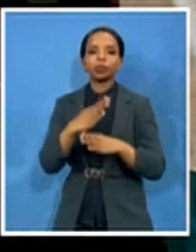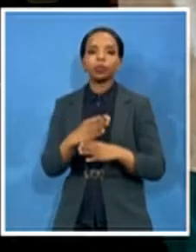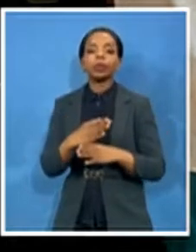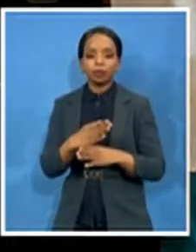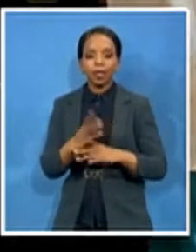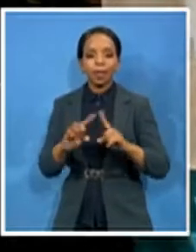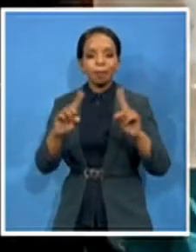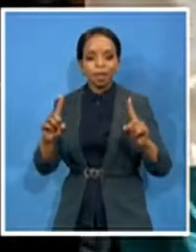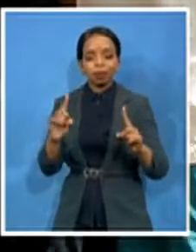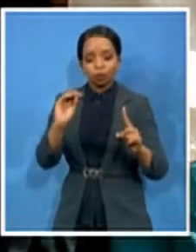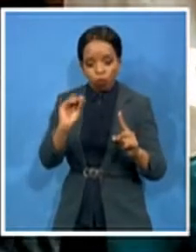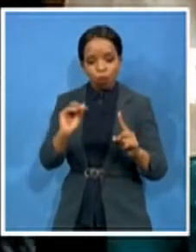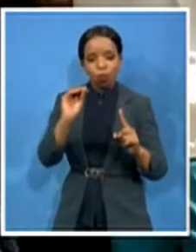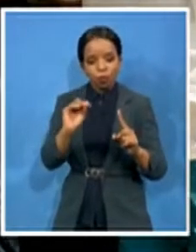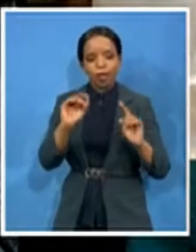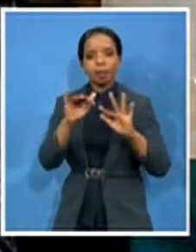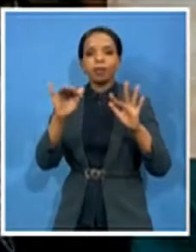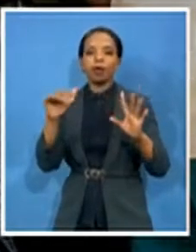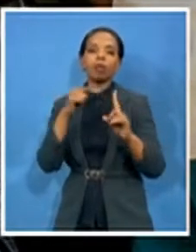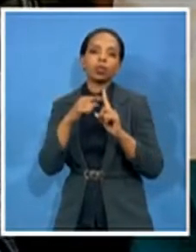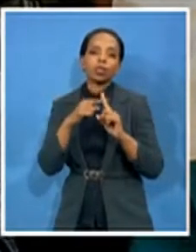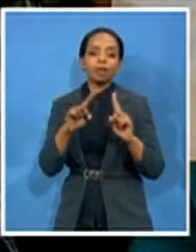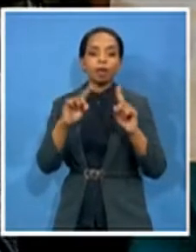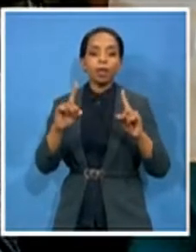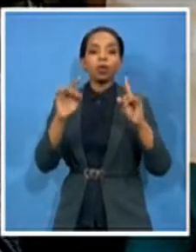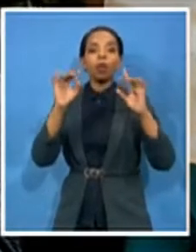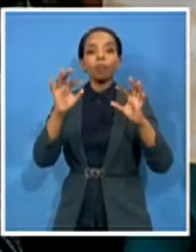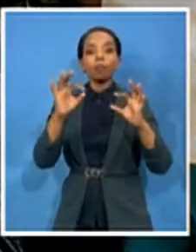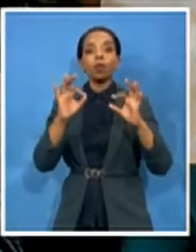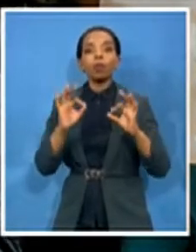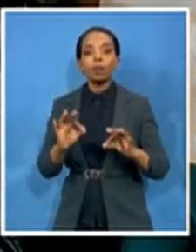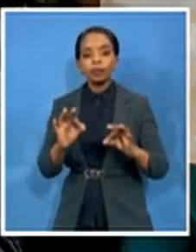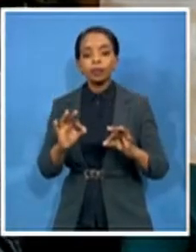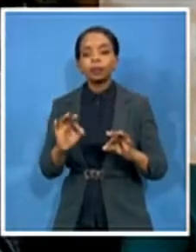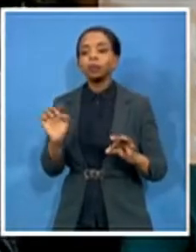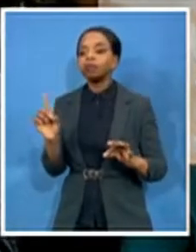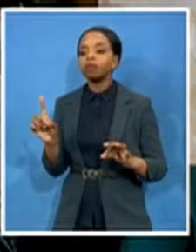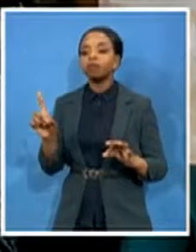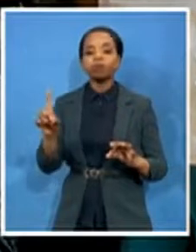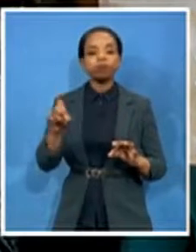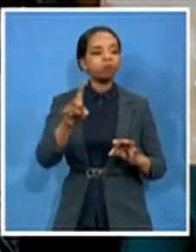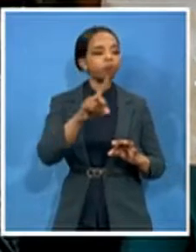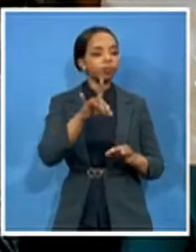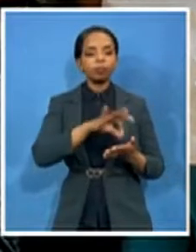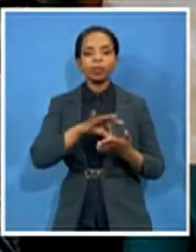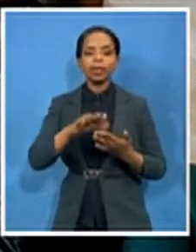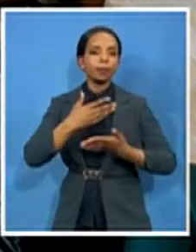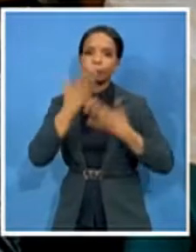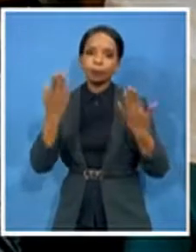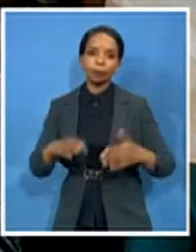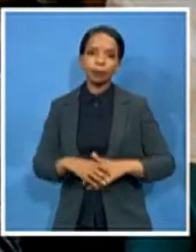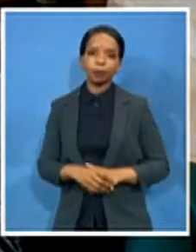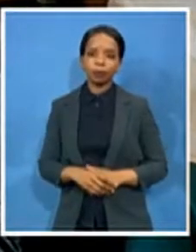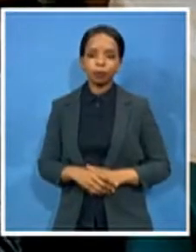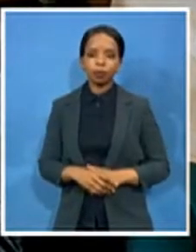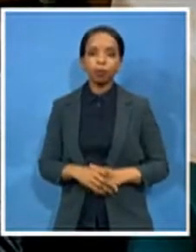has not been proper decontamination you would remember yesterday may where we mentioned that it is alleged that five of them have passed